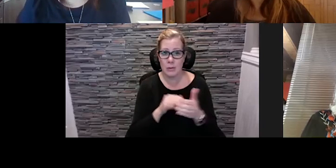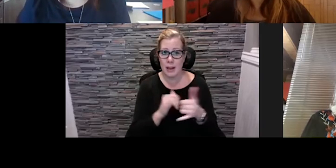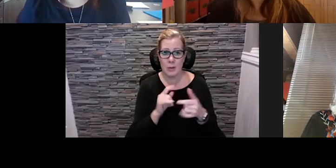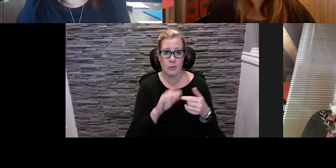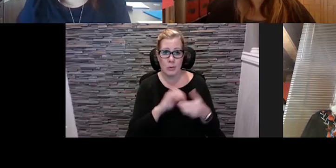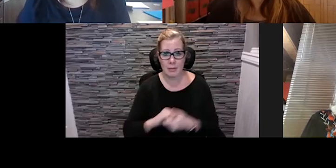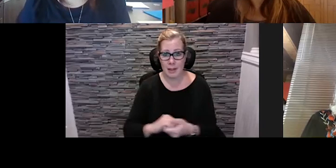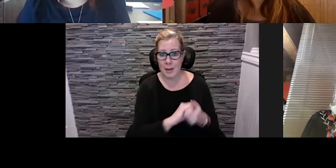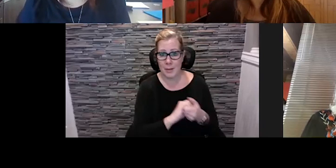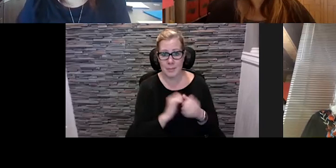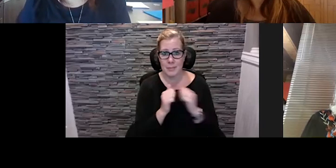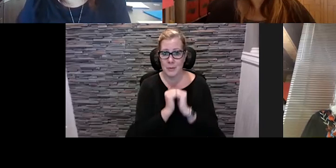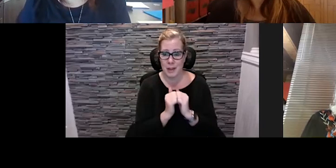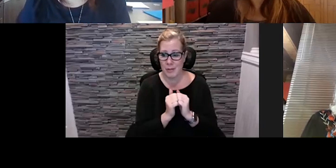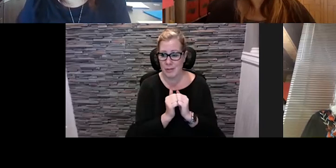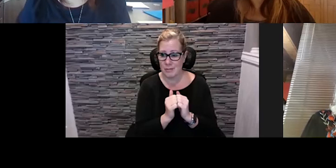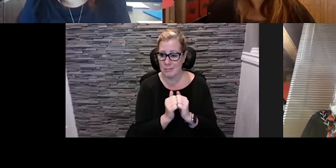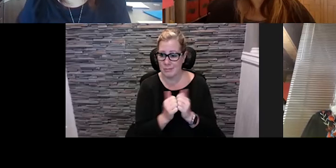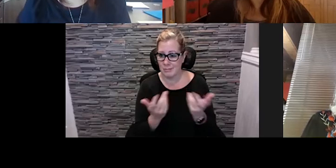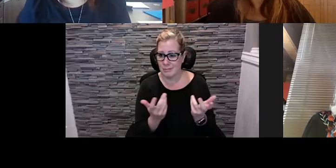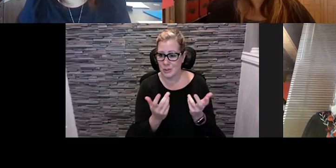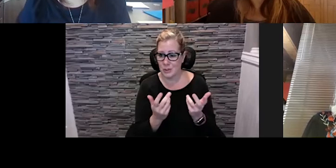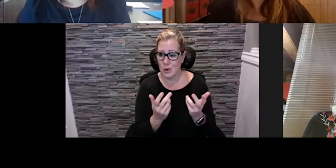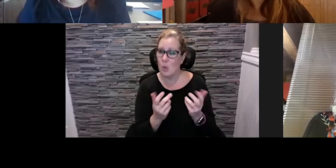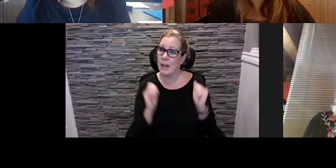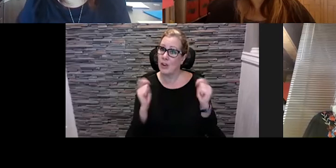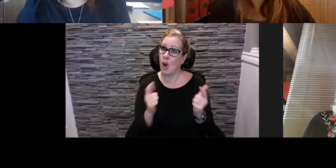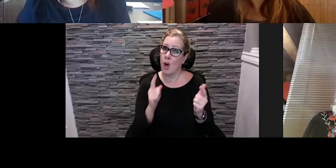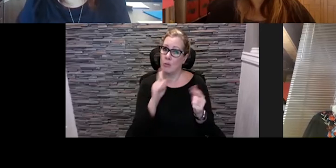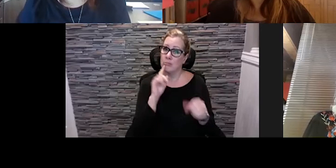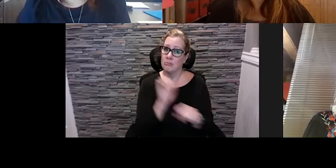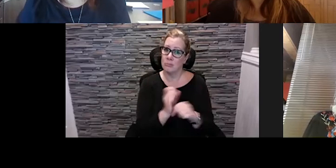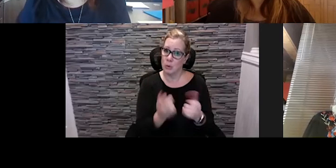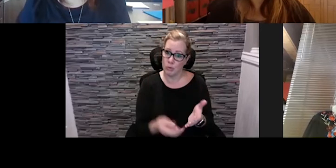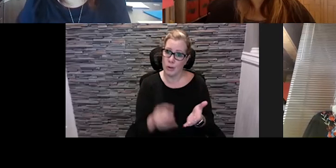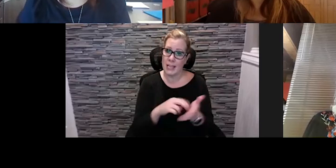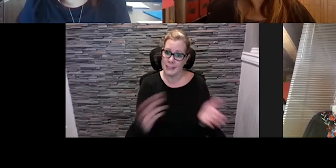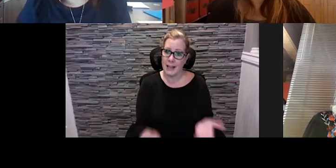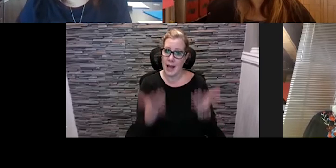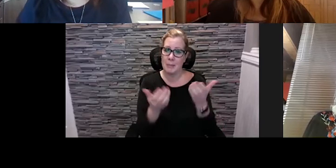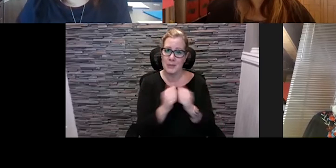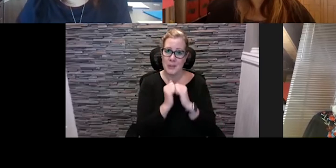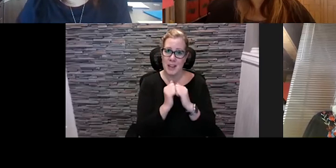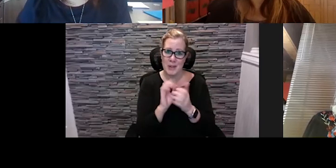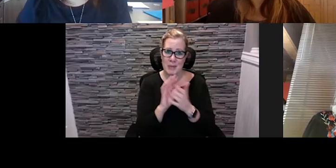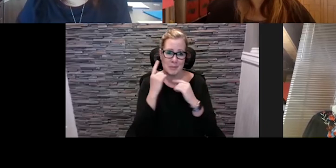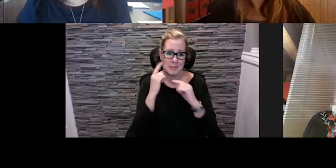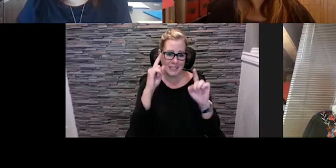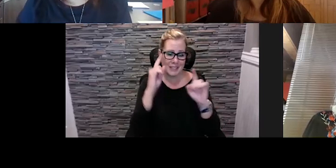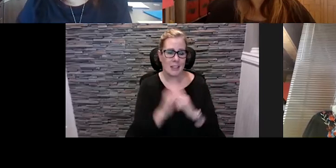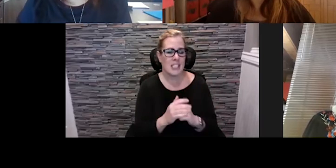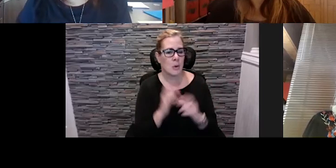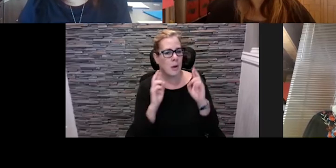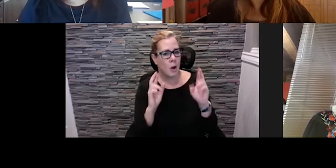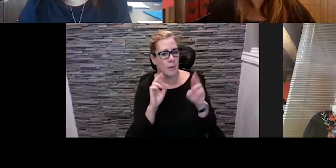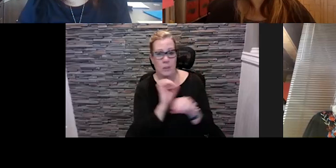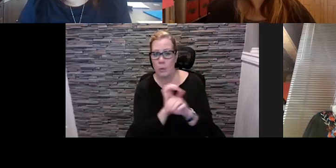so we can all uh you know you know literally rise up together here so i'm open to working with everybody in whatever ways